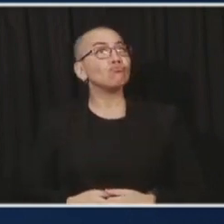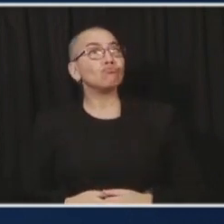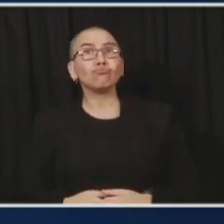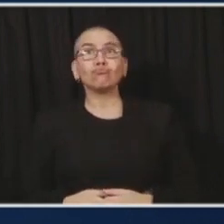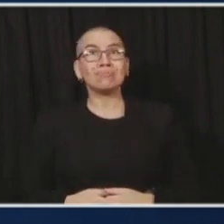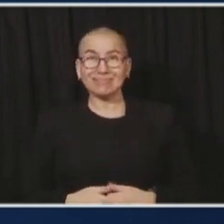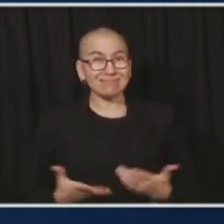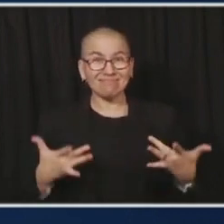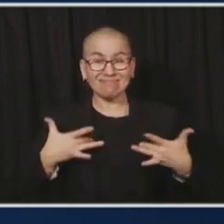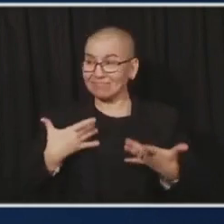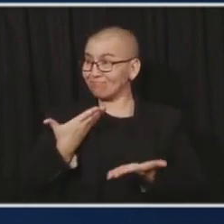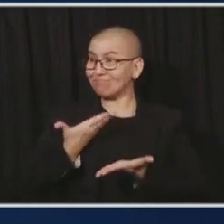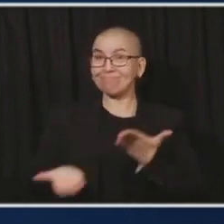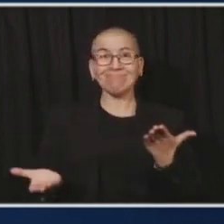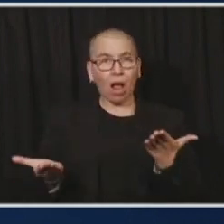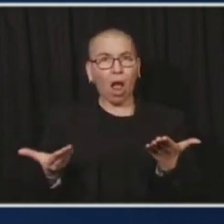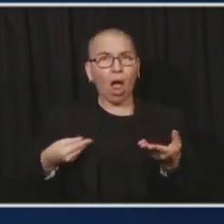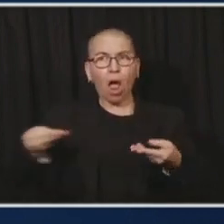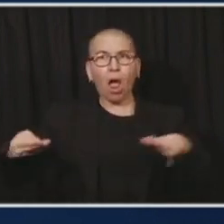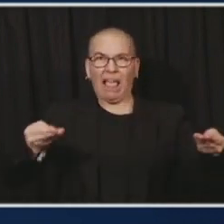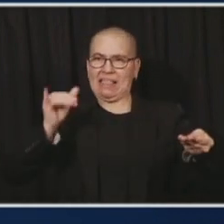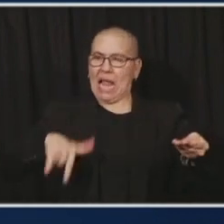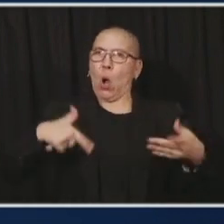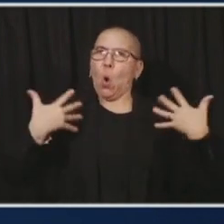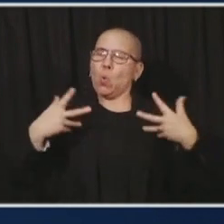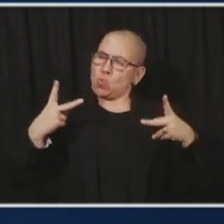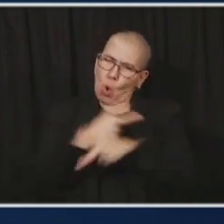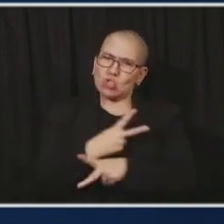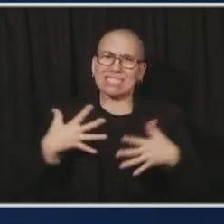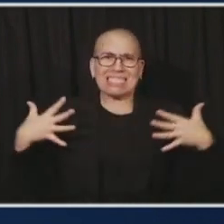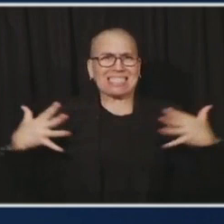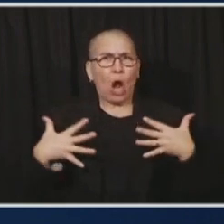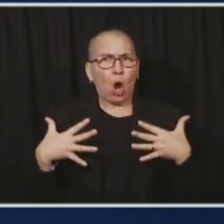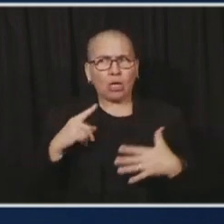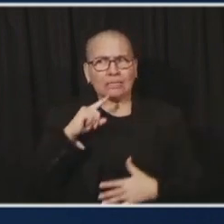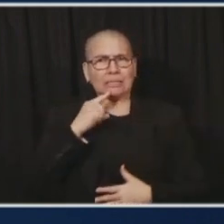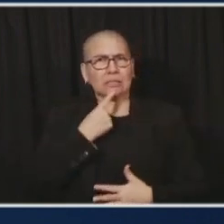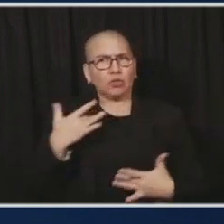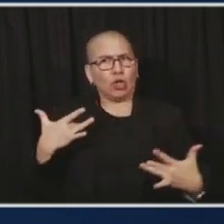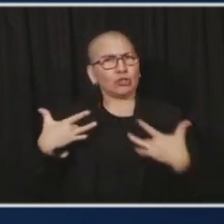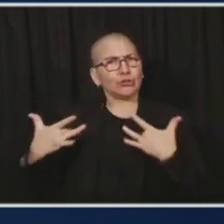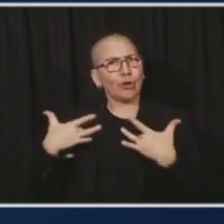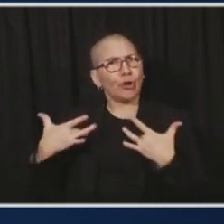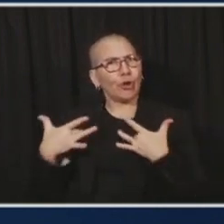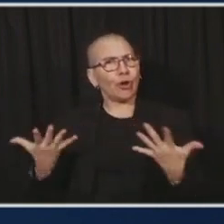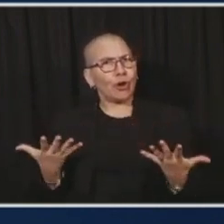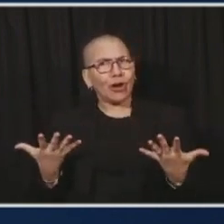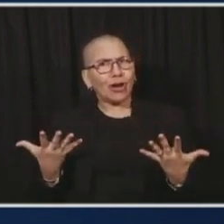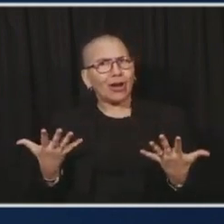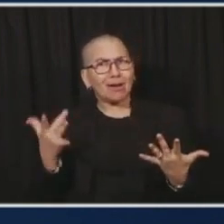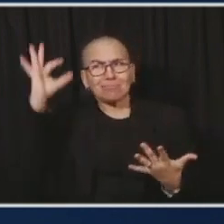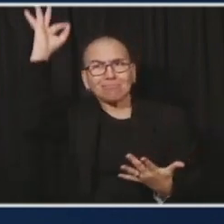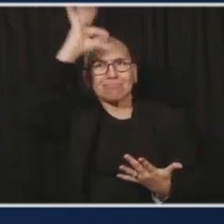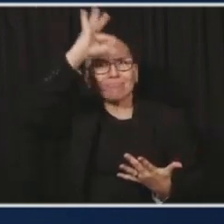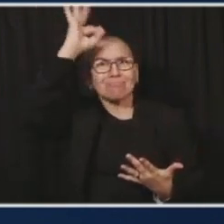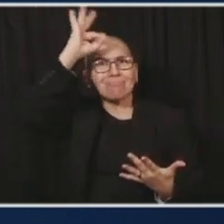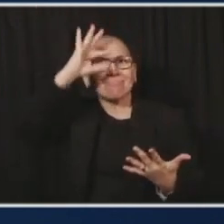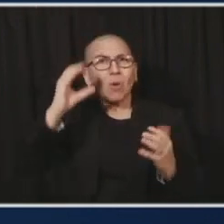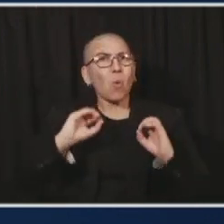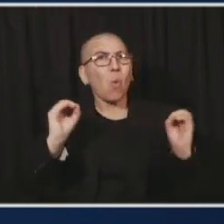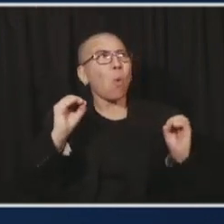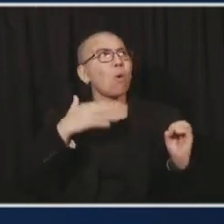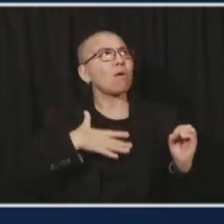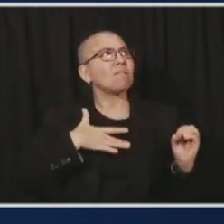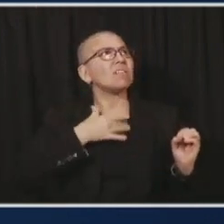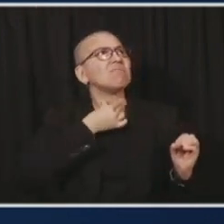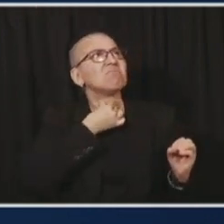in the nine months, and here's what we know when I addressed you in November and asked for us to do a pause on some of